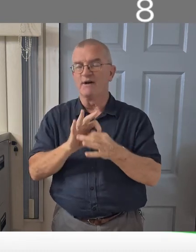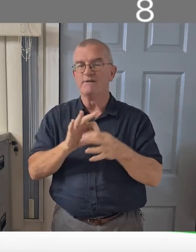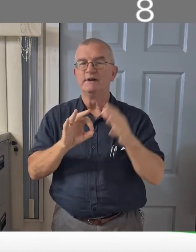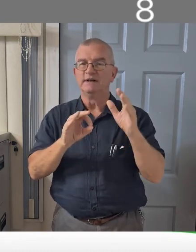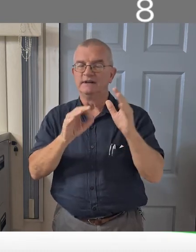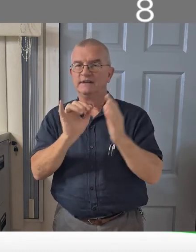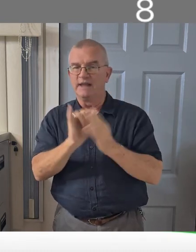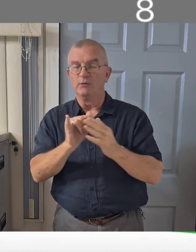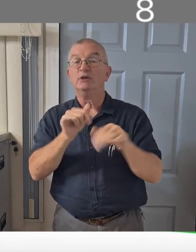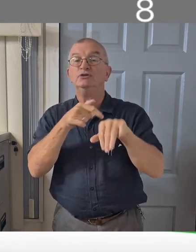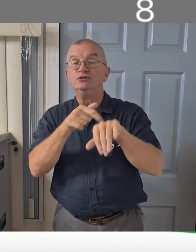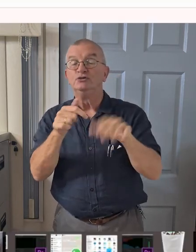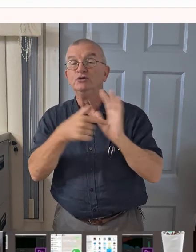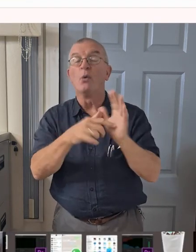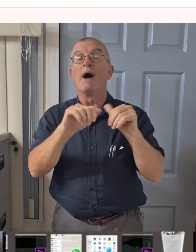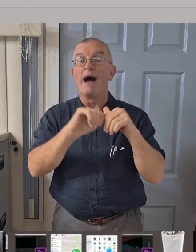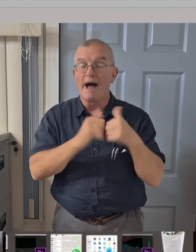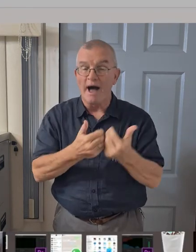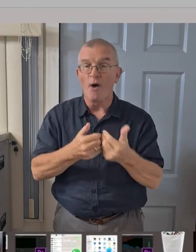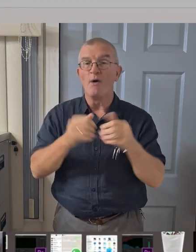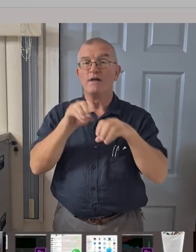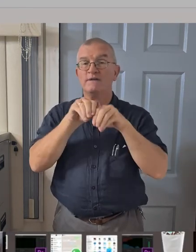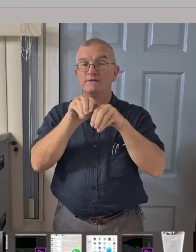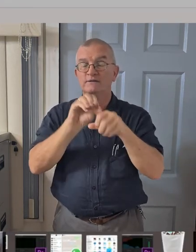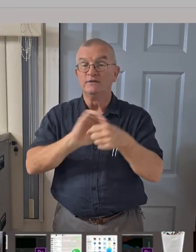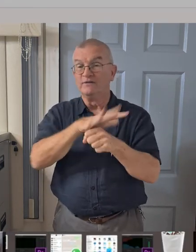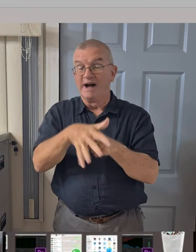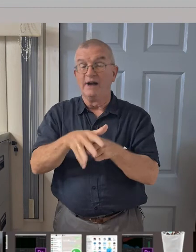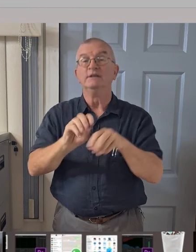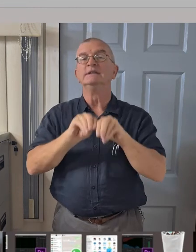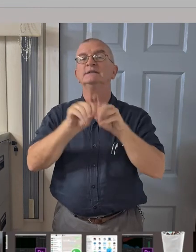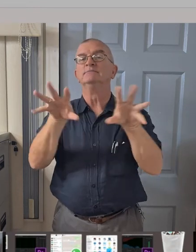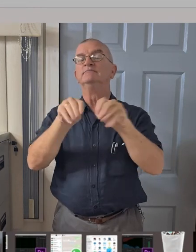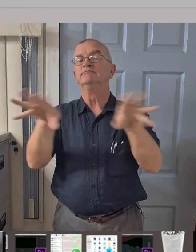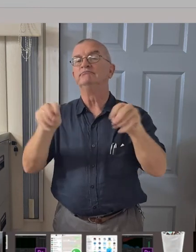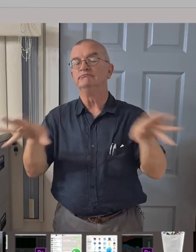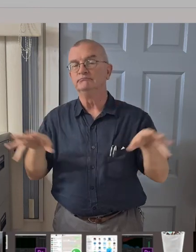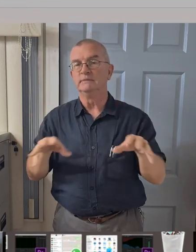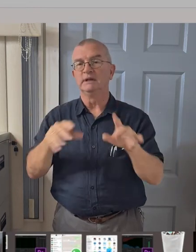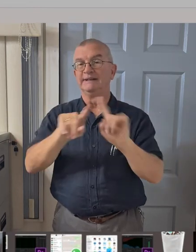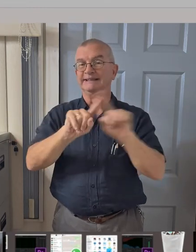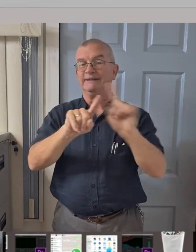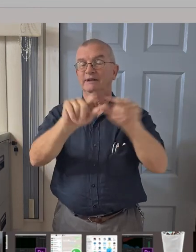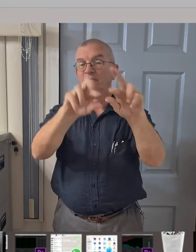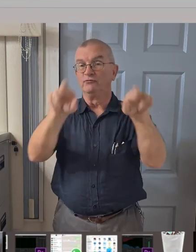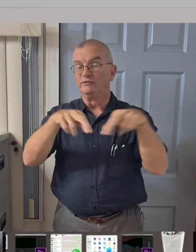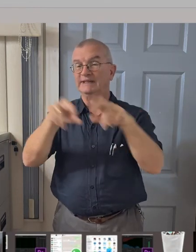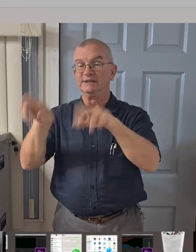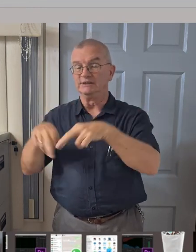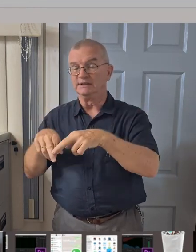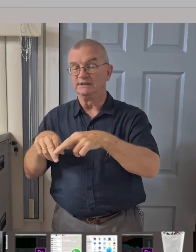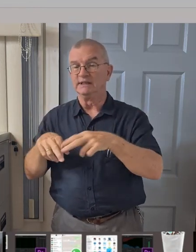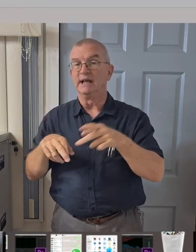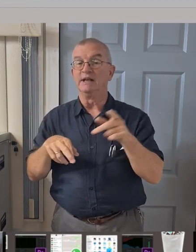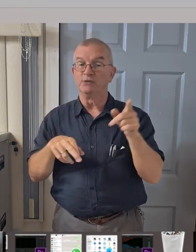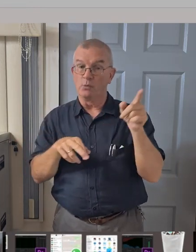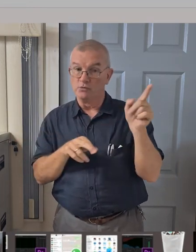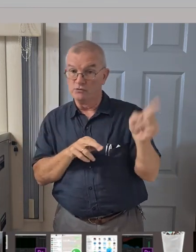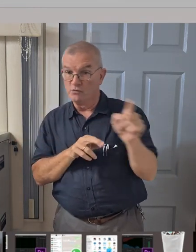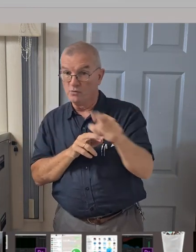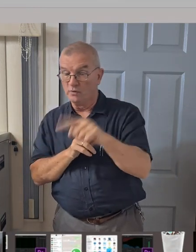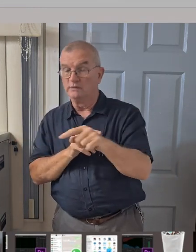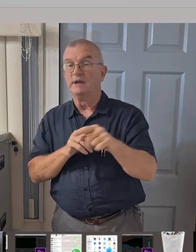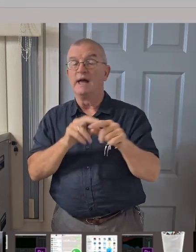in our locality. The app also includes a feedback mechanism so that if members of the general